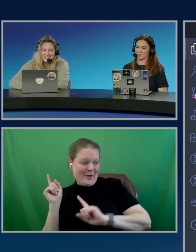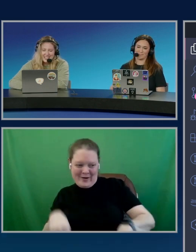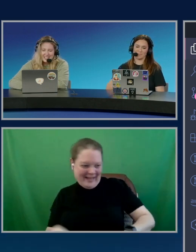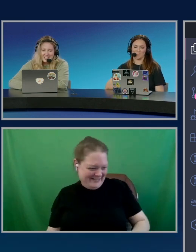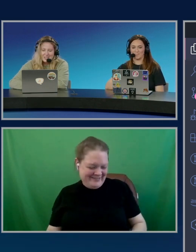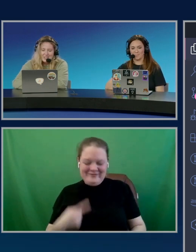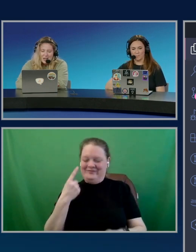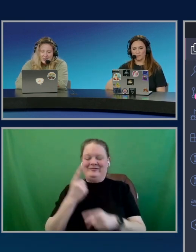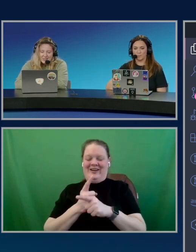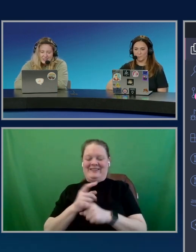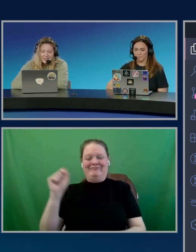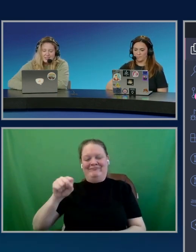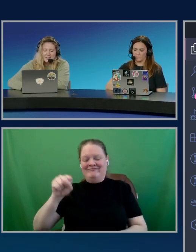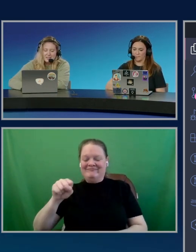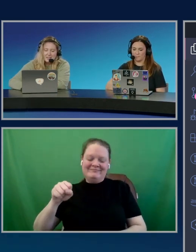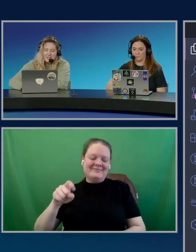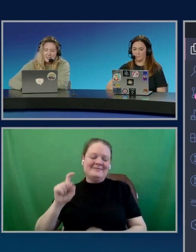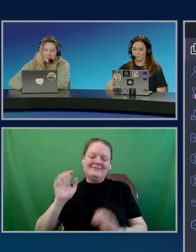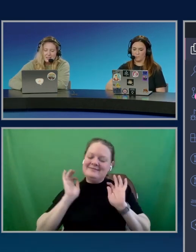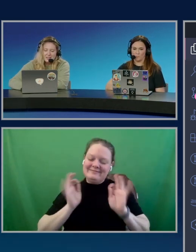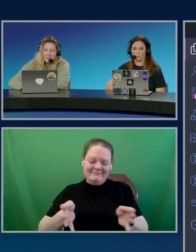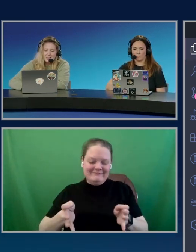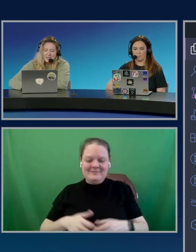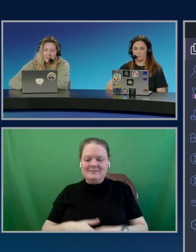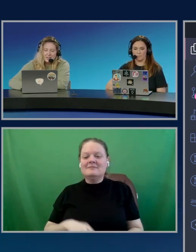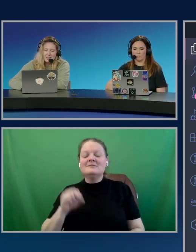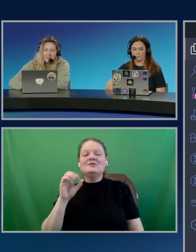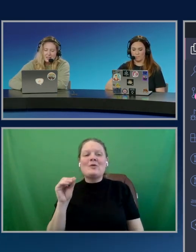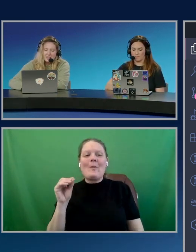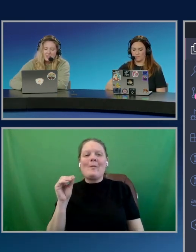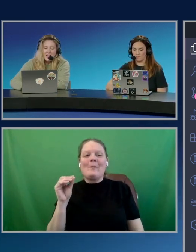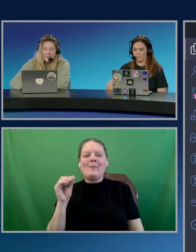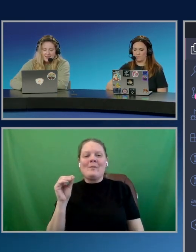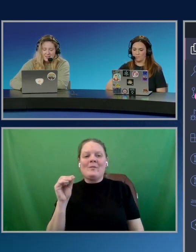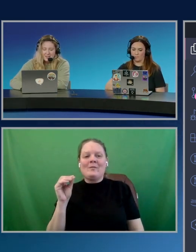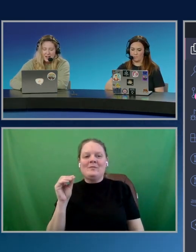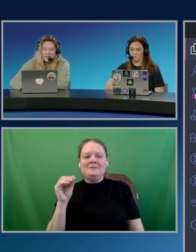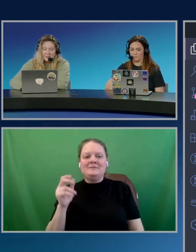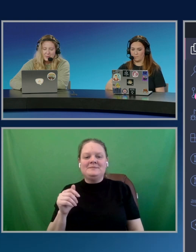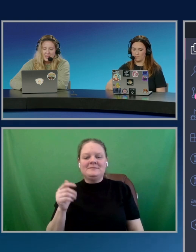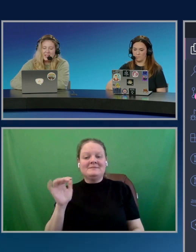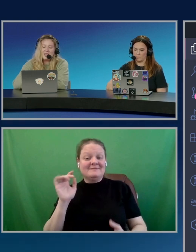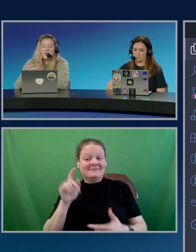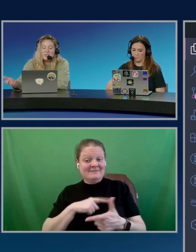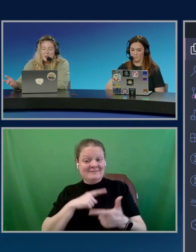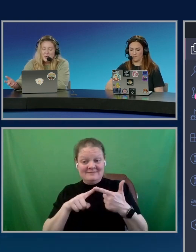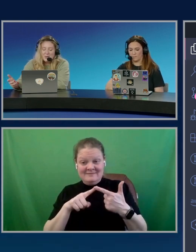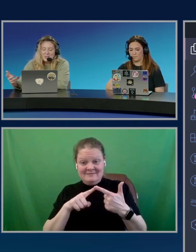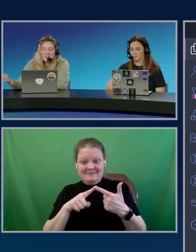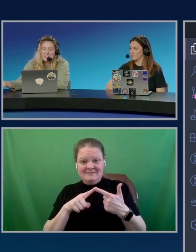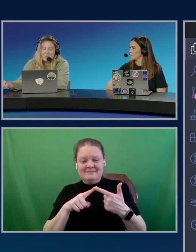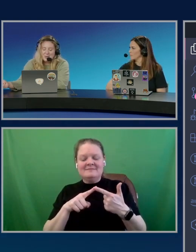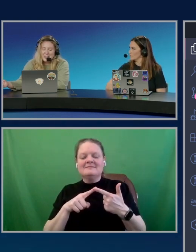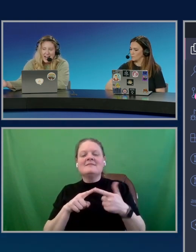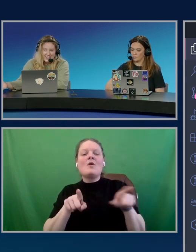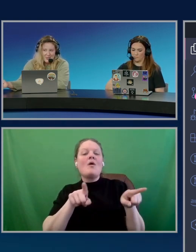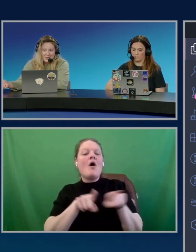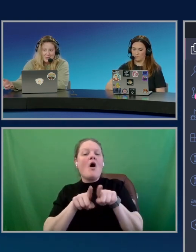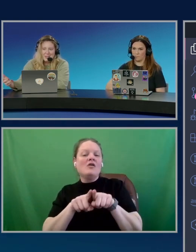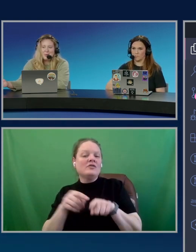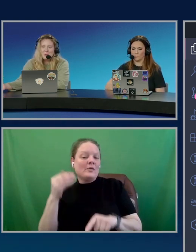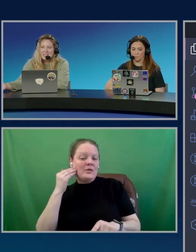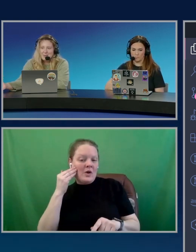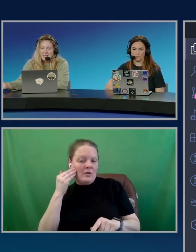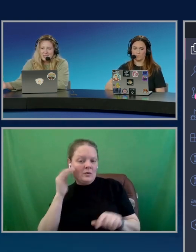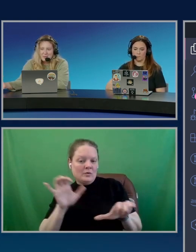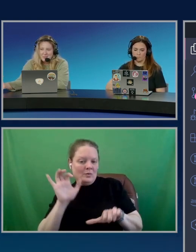Yes, totally. So then it also knows to do that. So